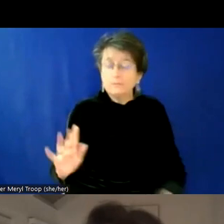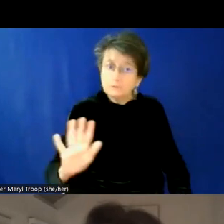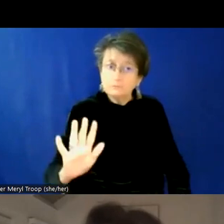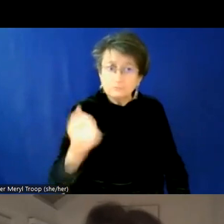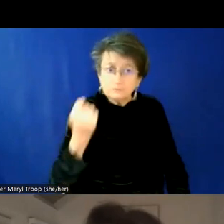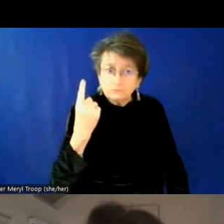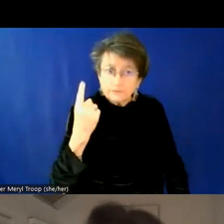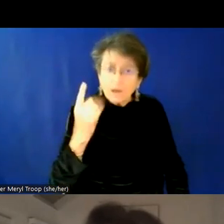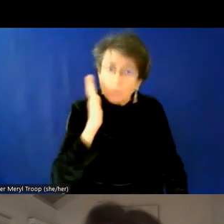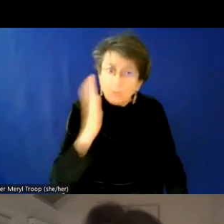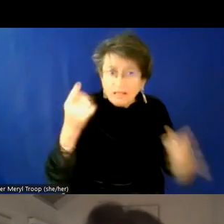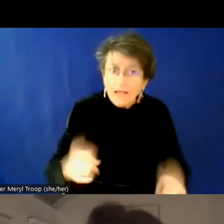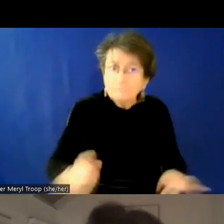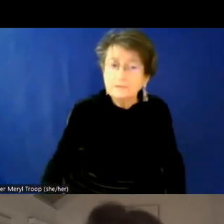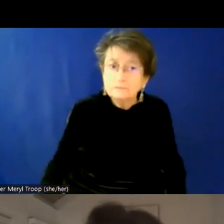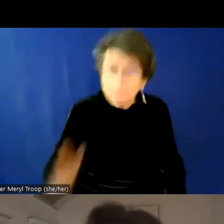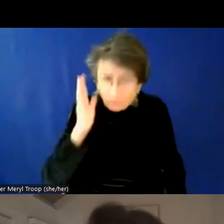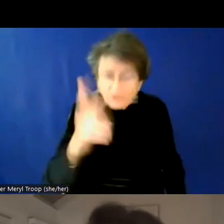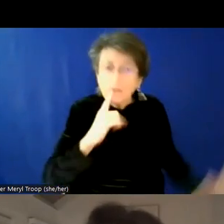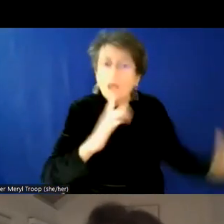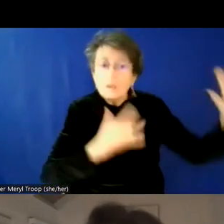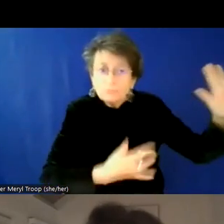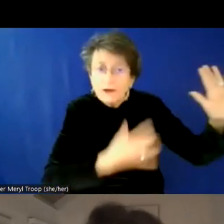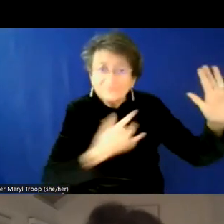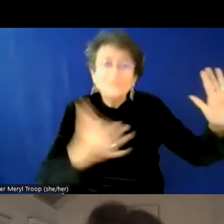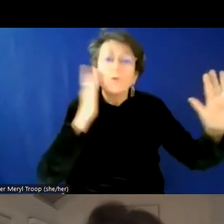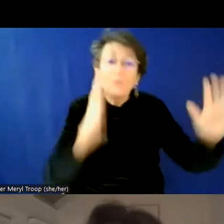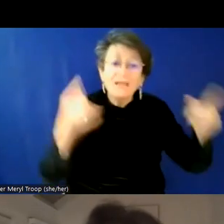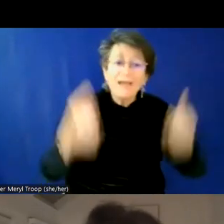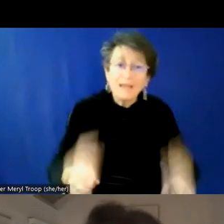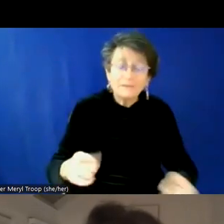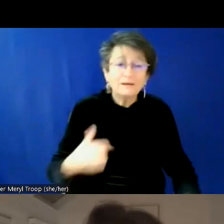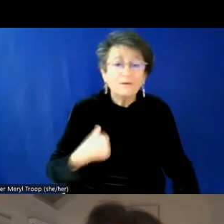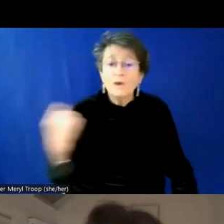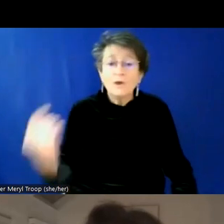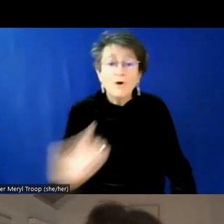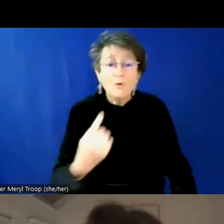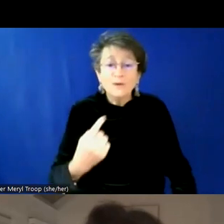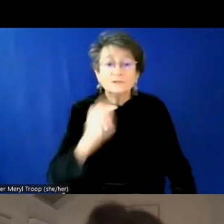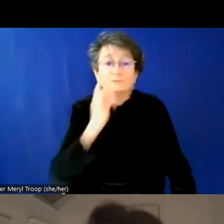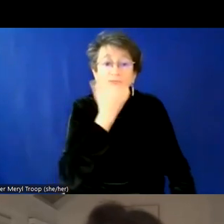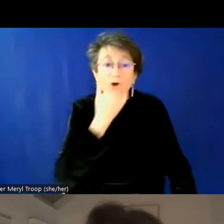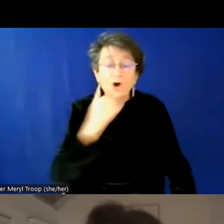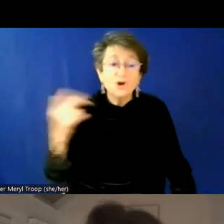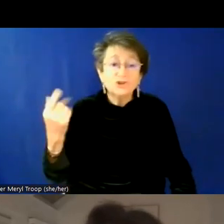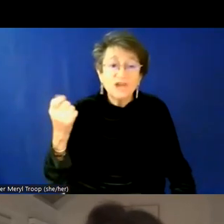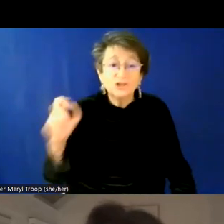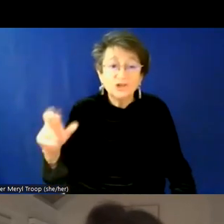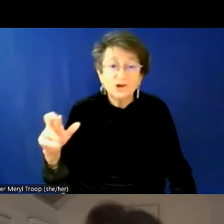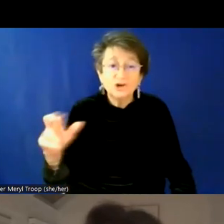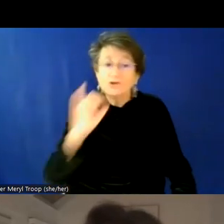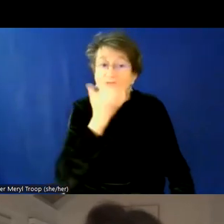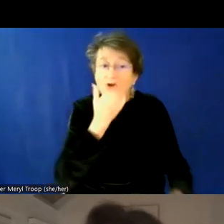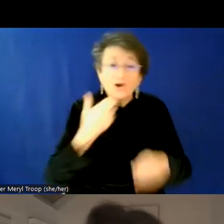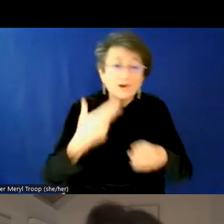happen at some point. I, I guarantee it. Uh, we call it misgendering someone when you call them by the wrong name or the wrong pronoun or the wrong, you know, honorific.